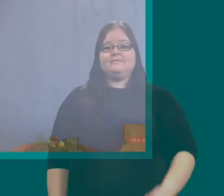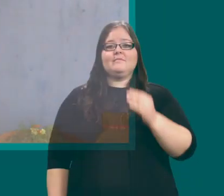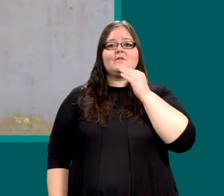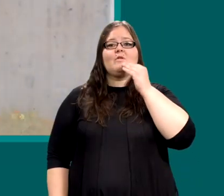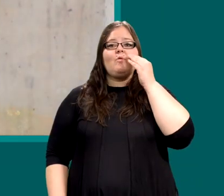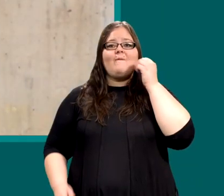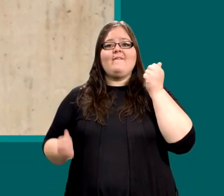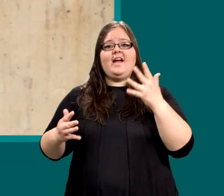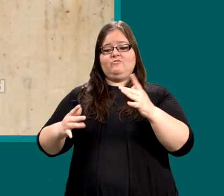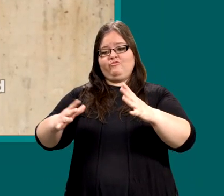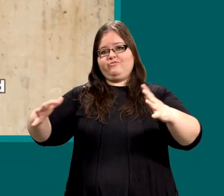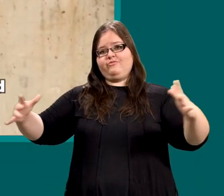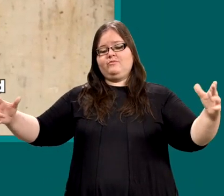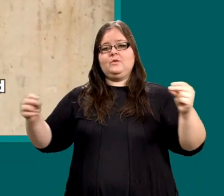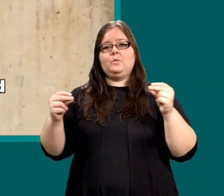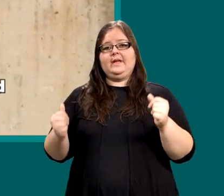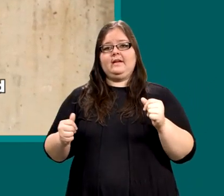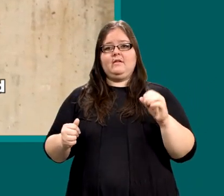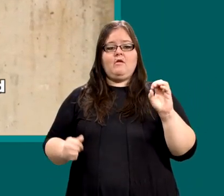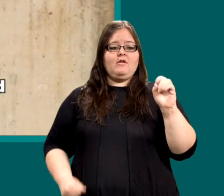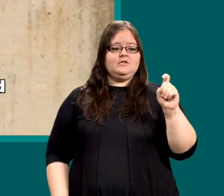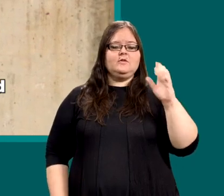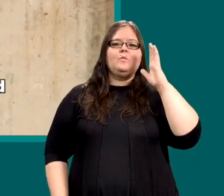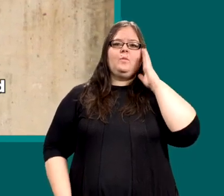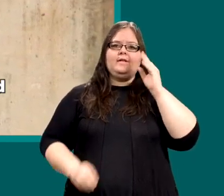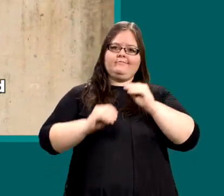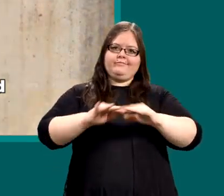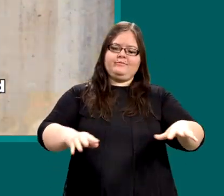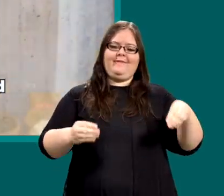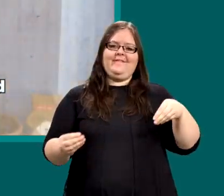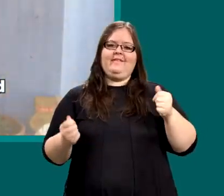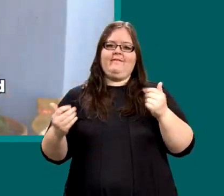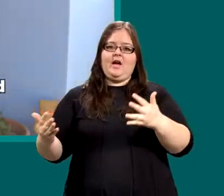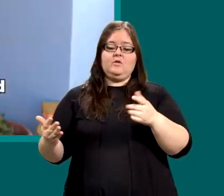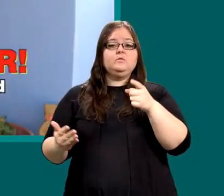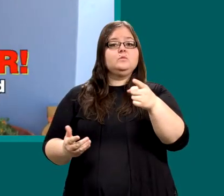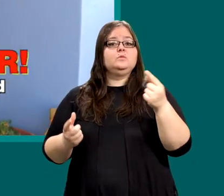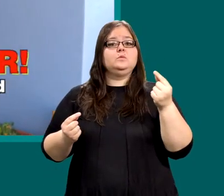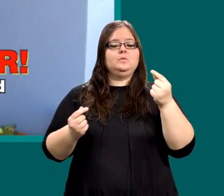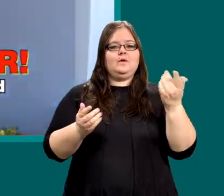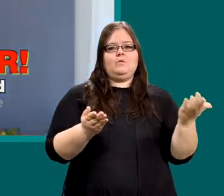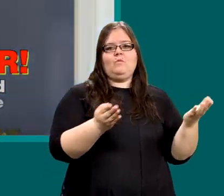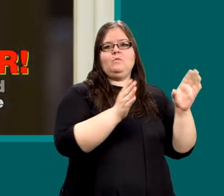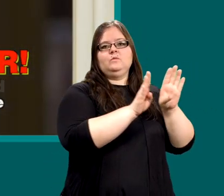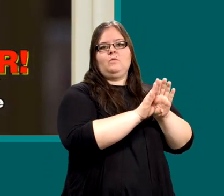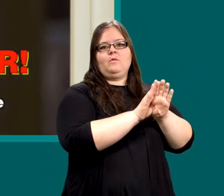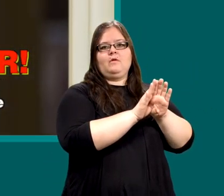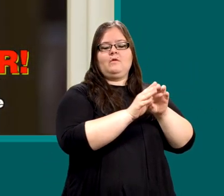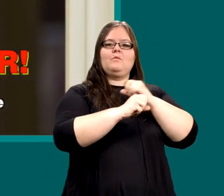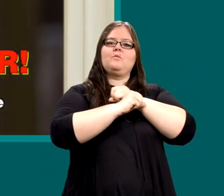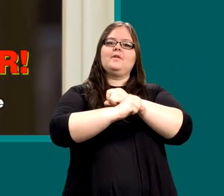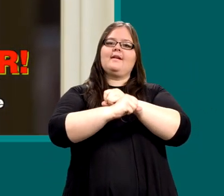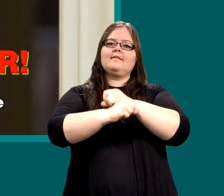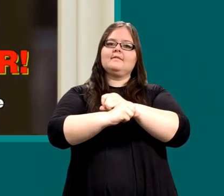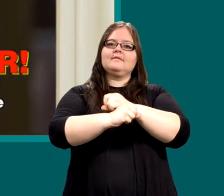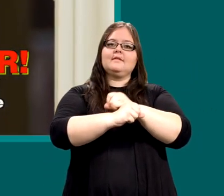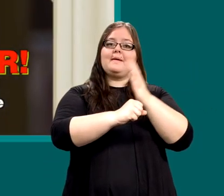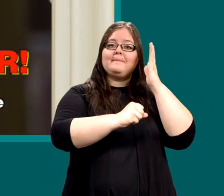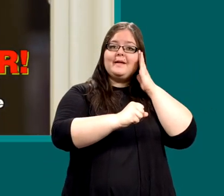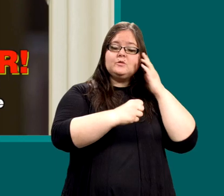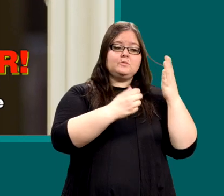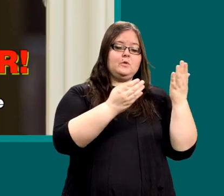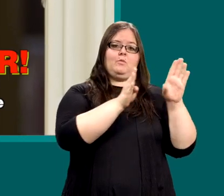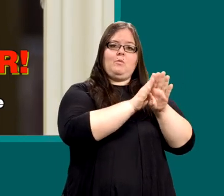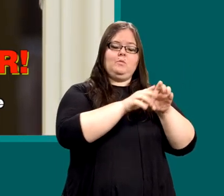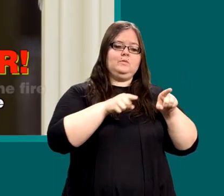Home fires grow quickly and oxygen will fuel the fire. What can you do? Close the door. Protect yourself by closing bedroom